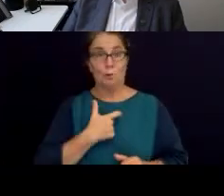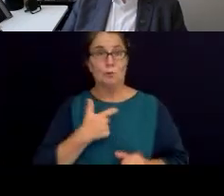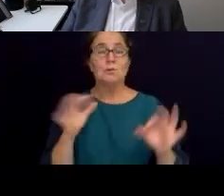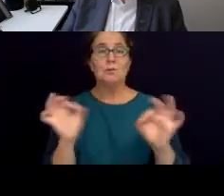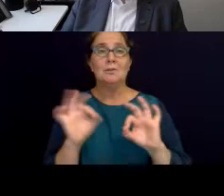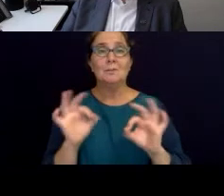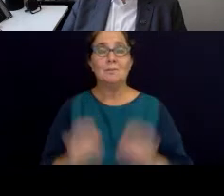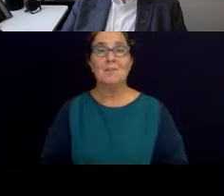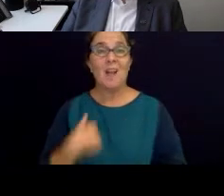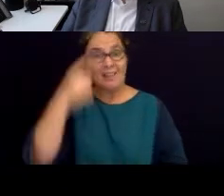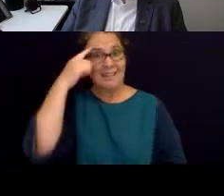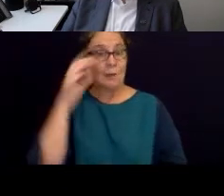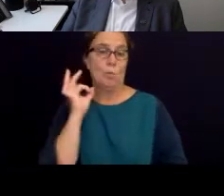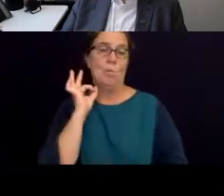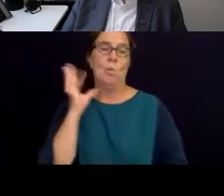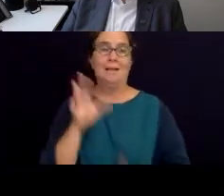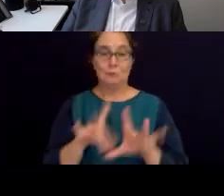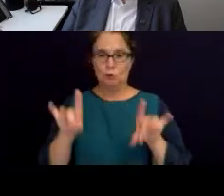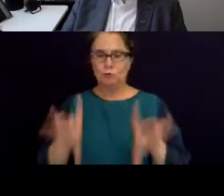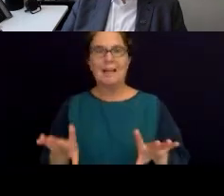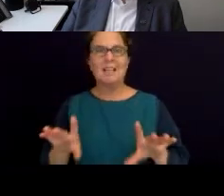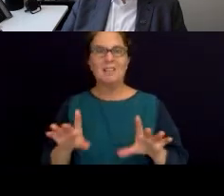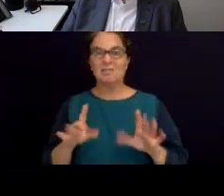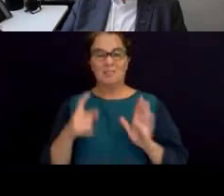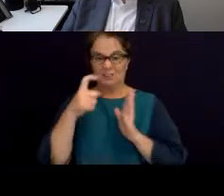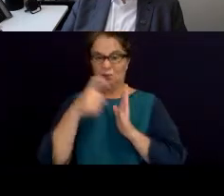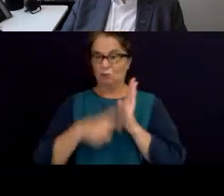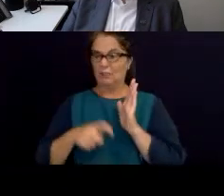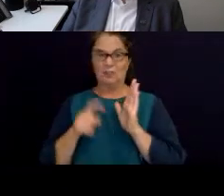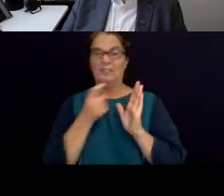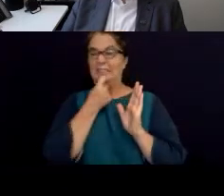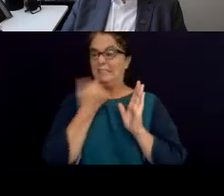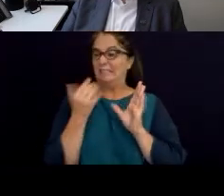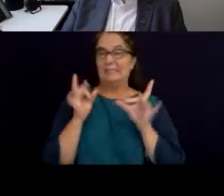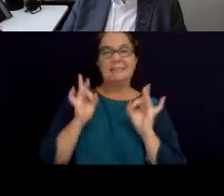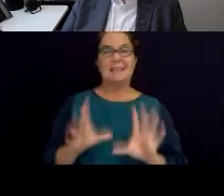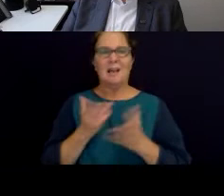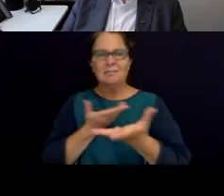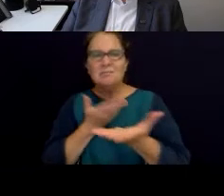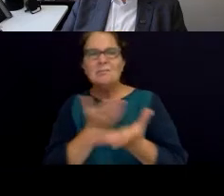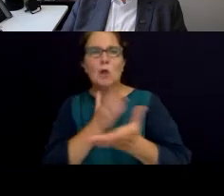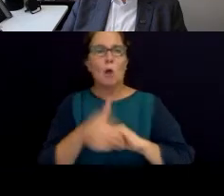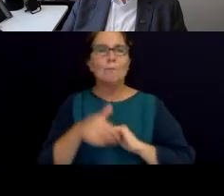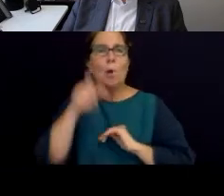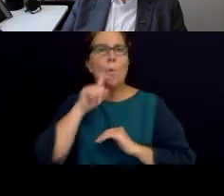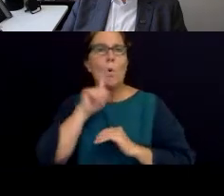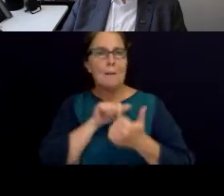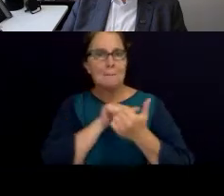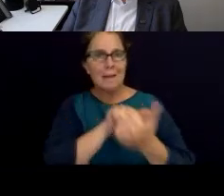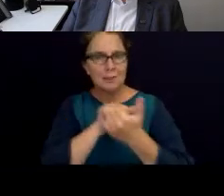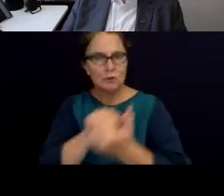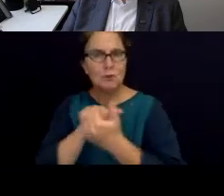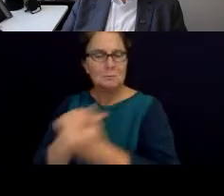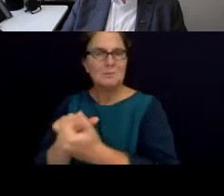yeah, white Australia is at the very beginning of this conversation about water and water partnerships. Having said that, there are some, I think,